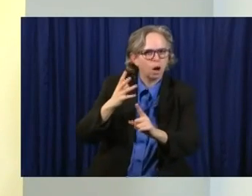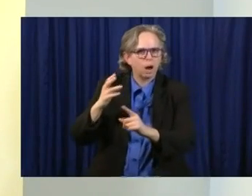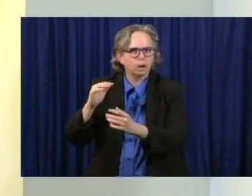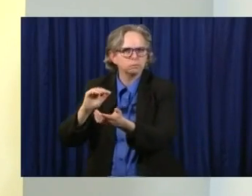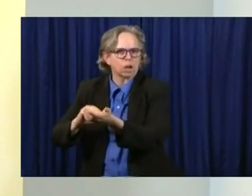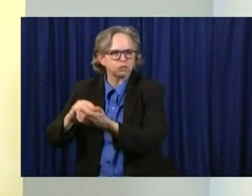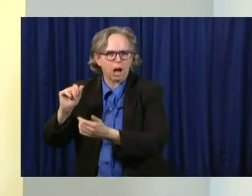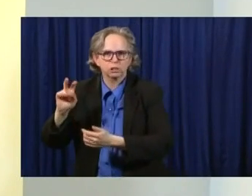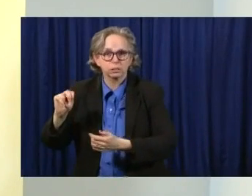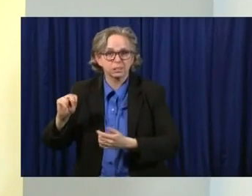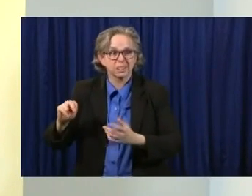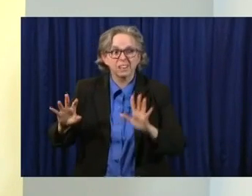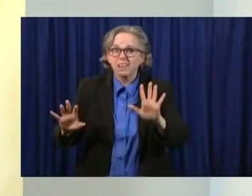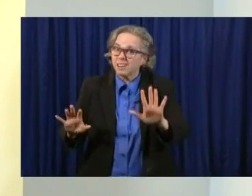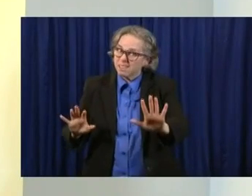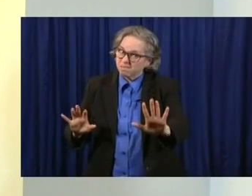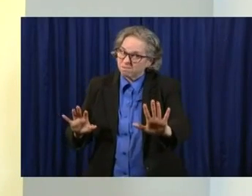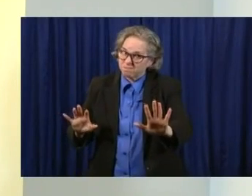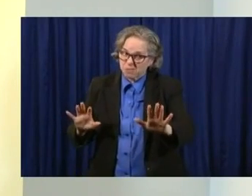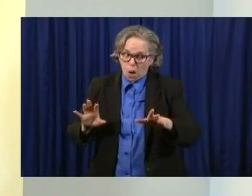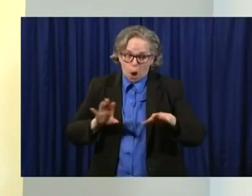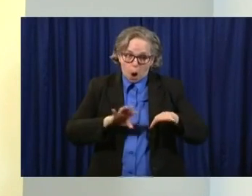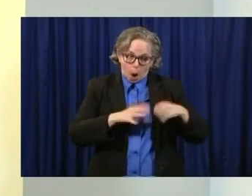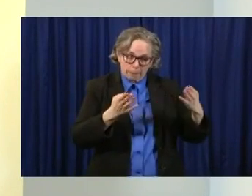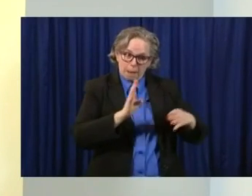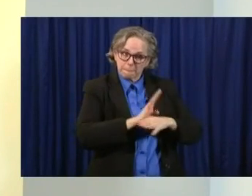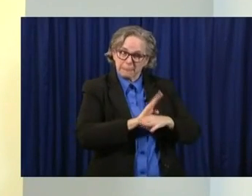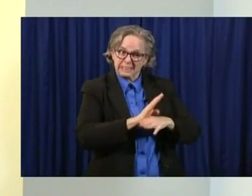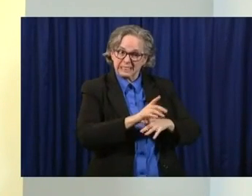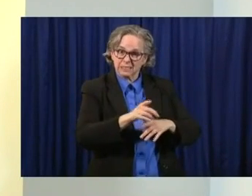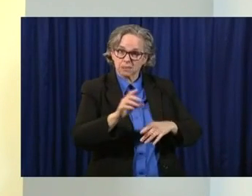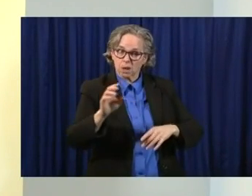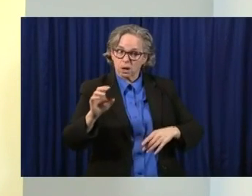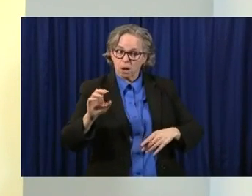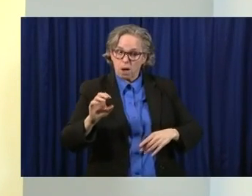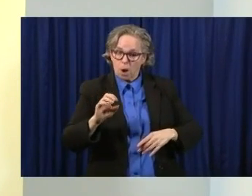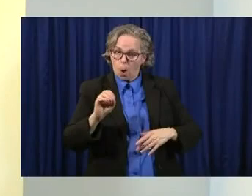of our surrounding states, also going to be on the early side of this.